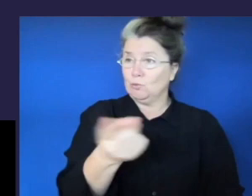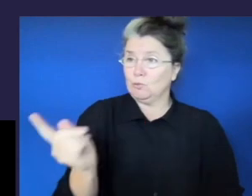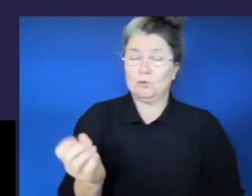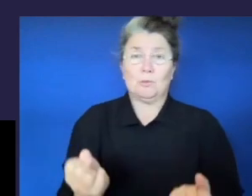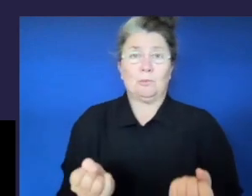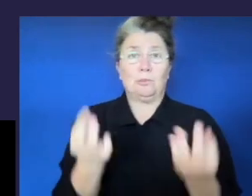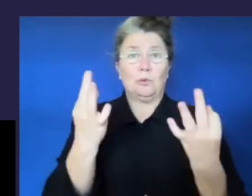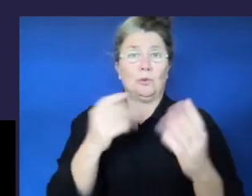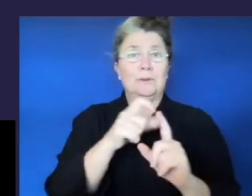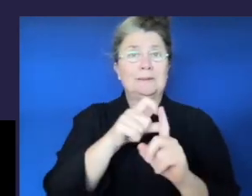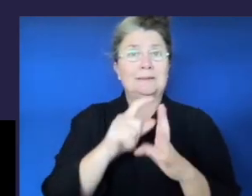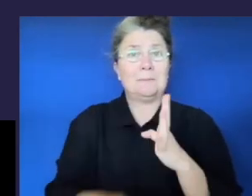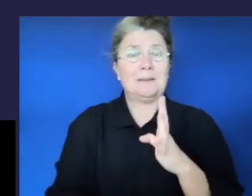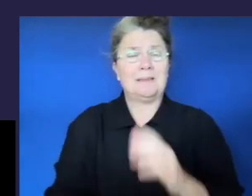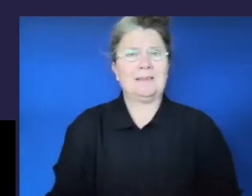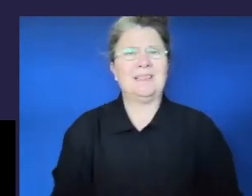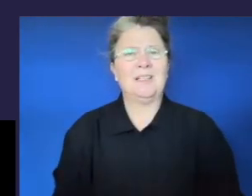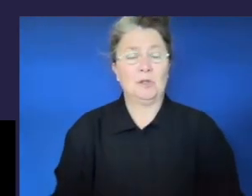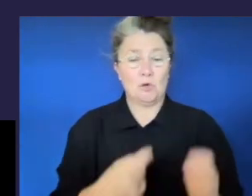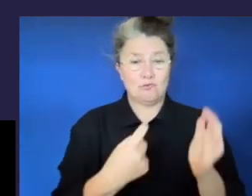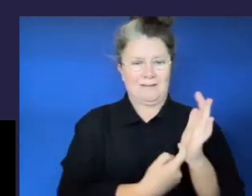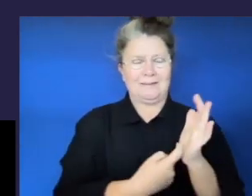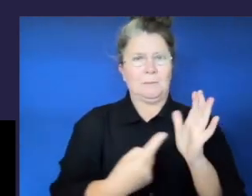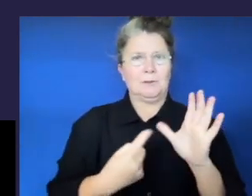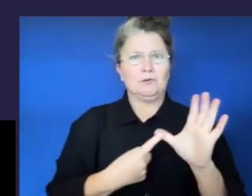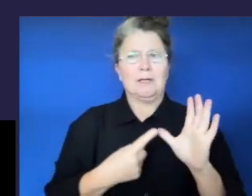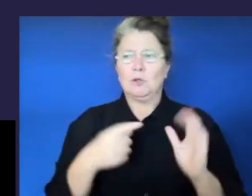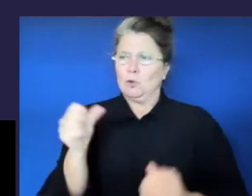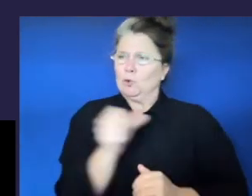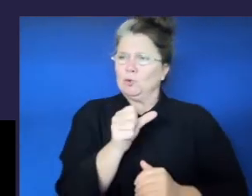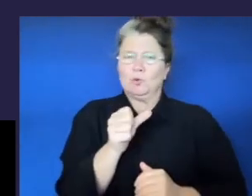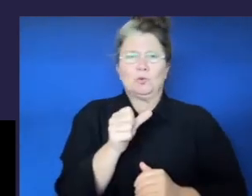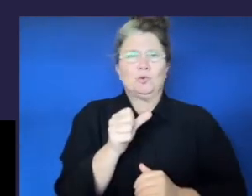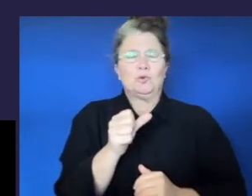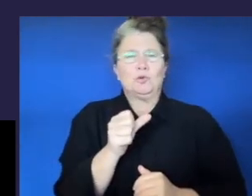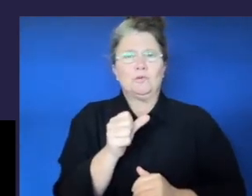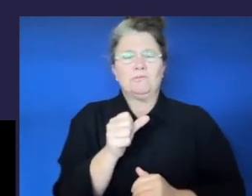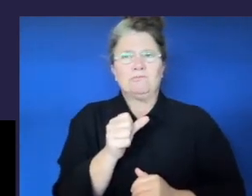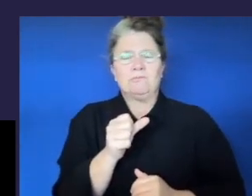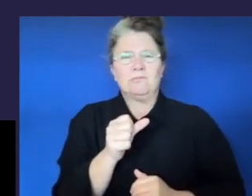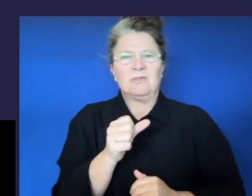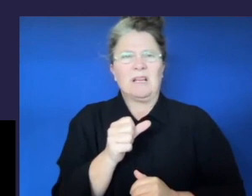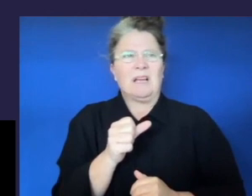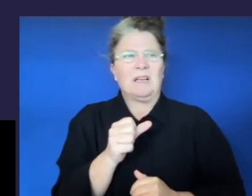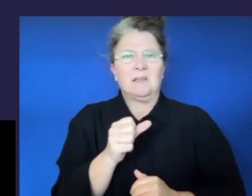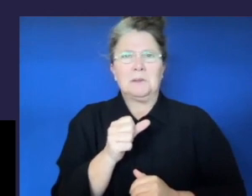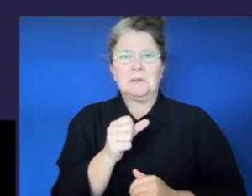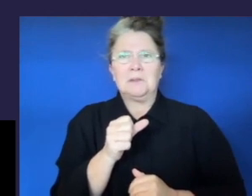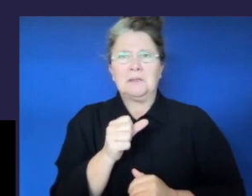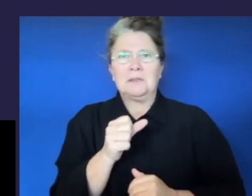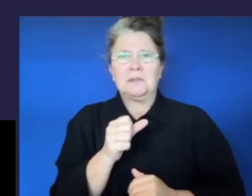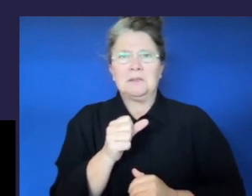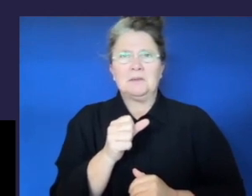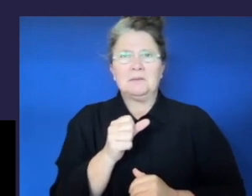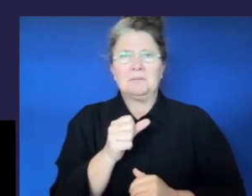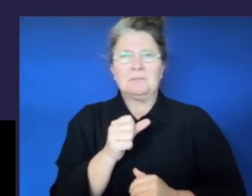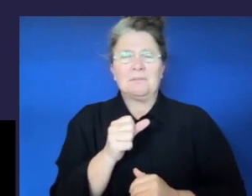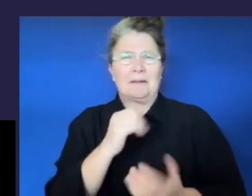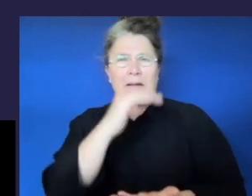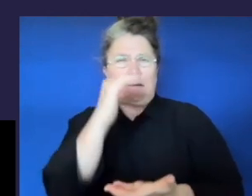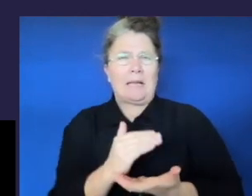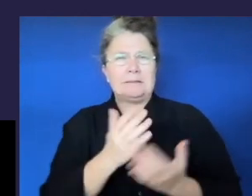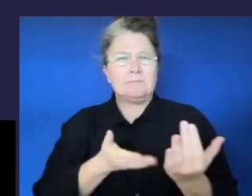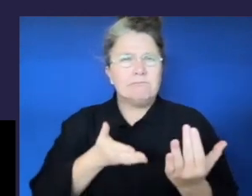also be the least intrusive and disruptive and most beneficial form of support for the student. Students with